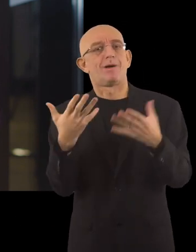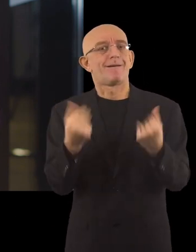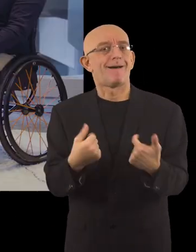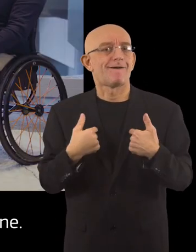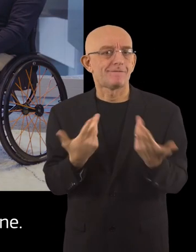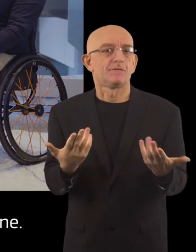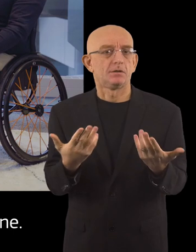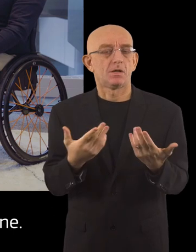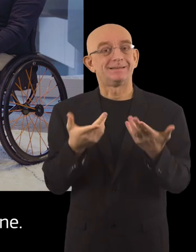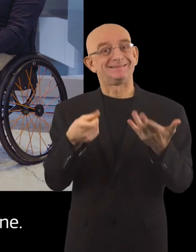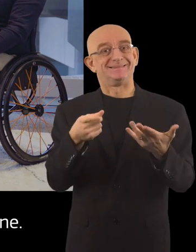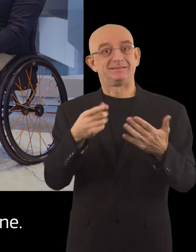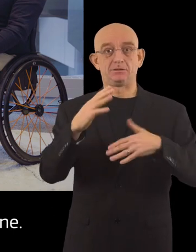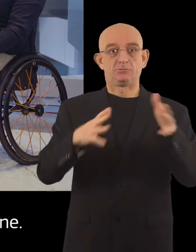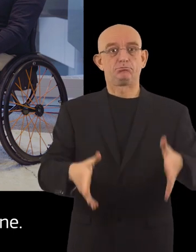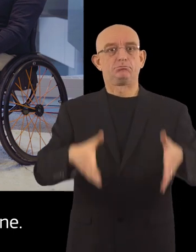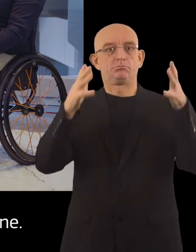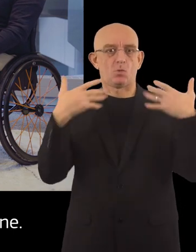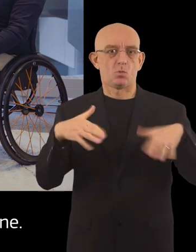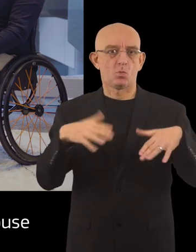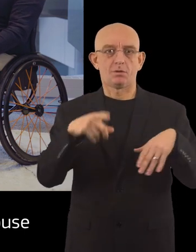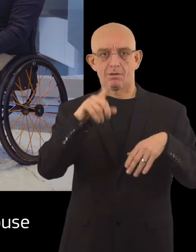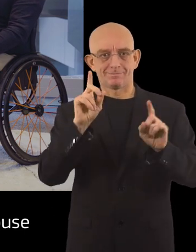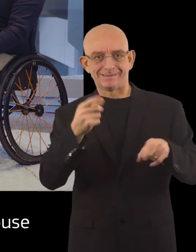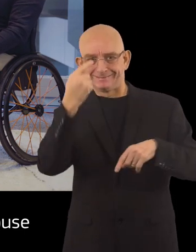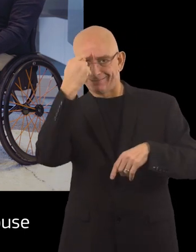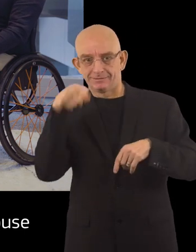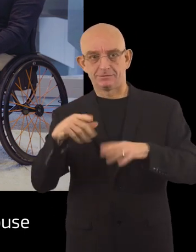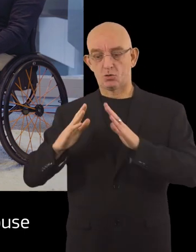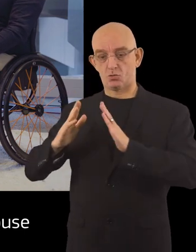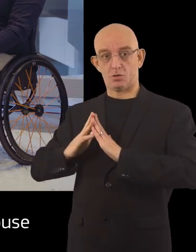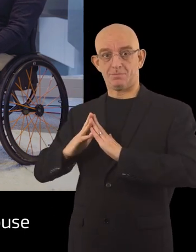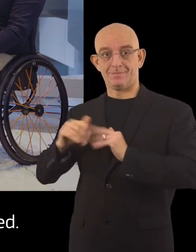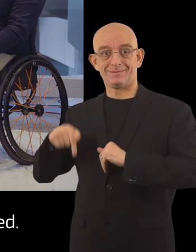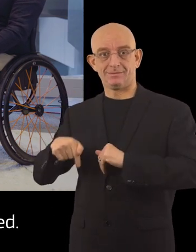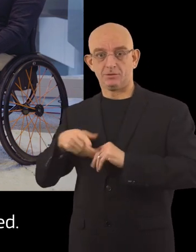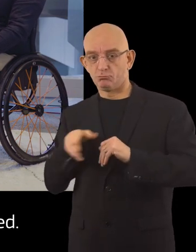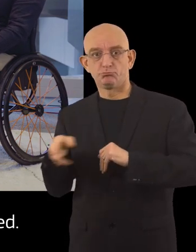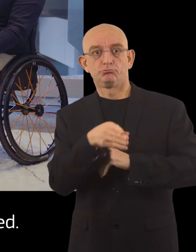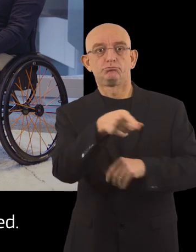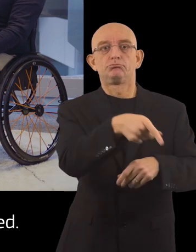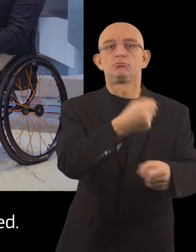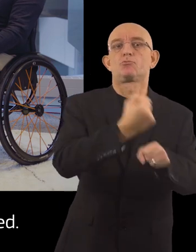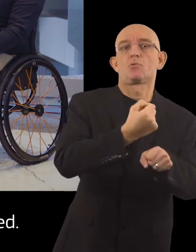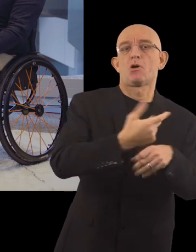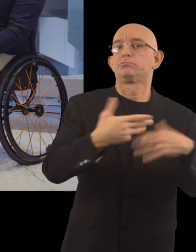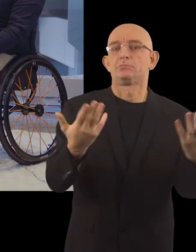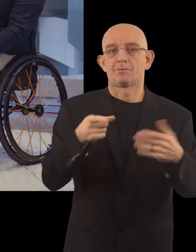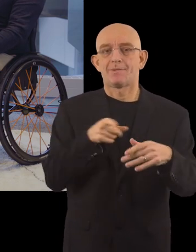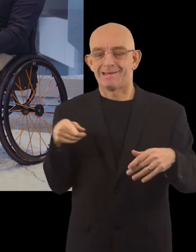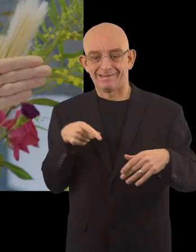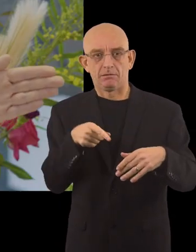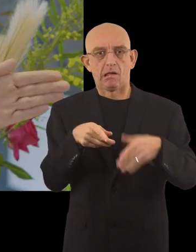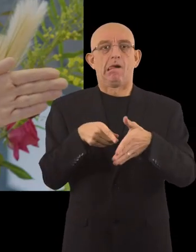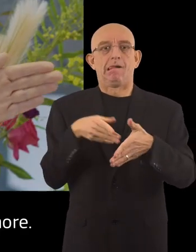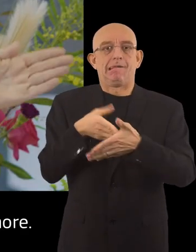But one thing that's really important in built environment is that everything is done. So basically from when you leave your house to when you arrive, needs to be adapted. If there's